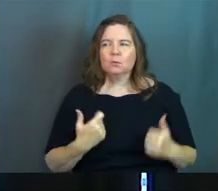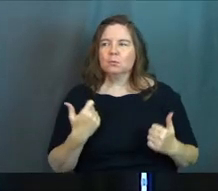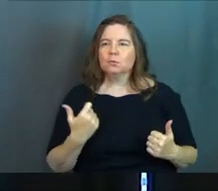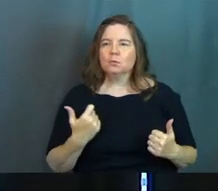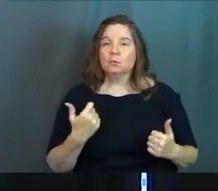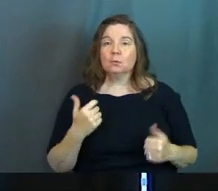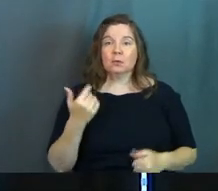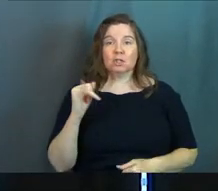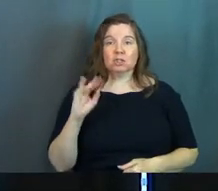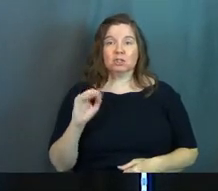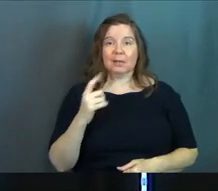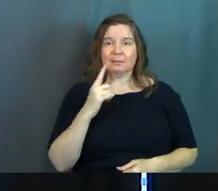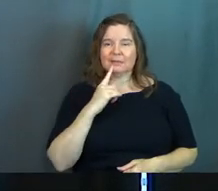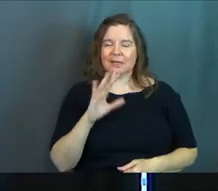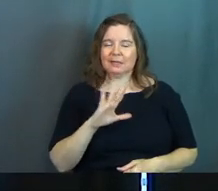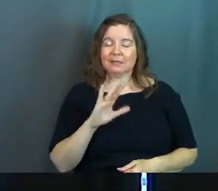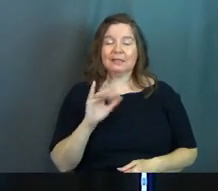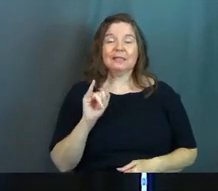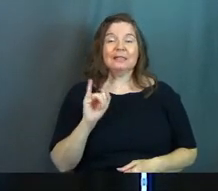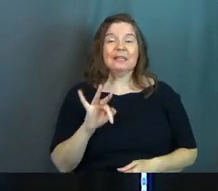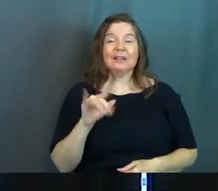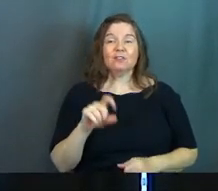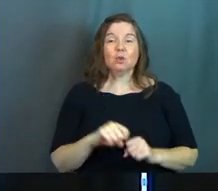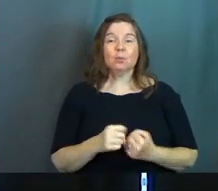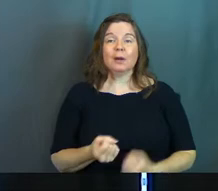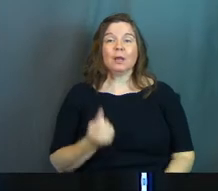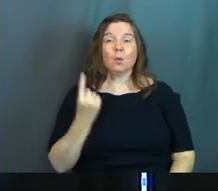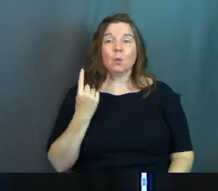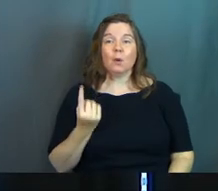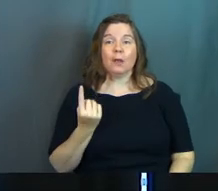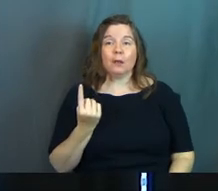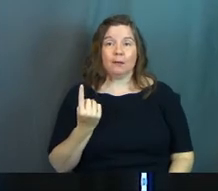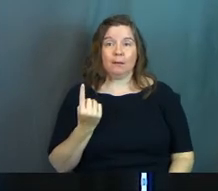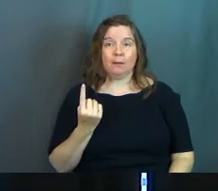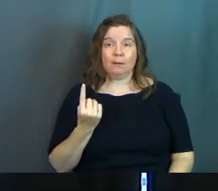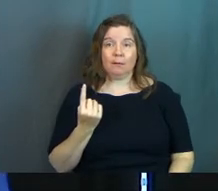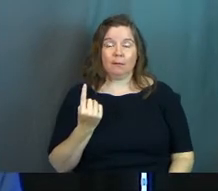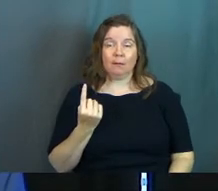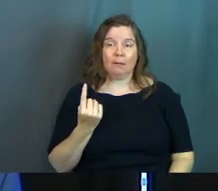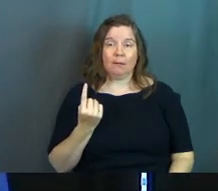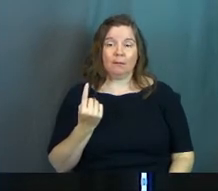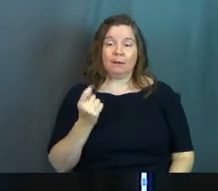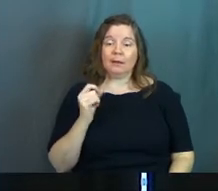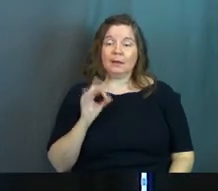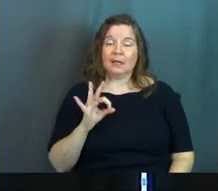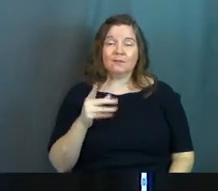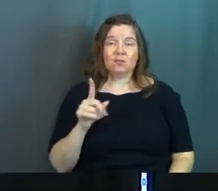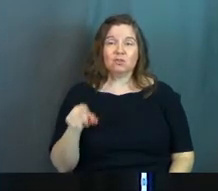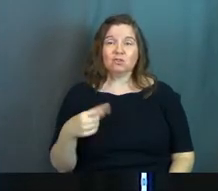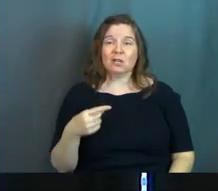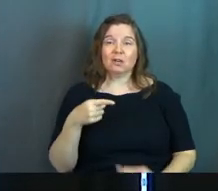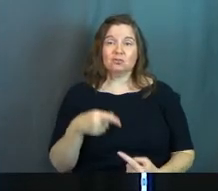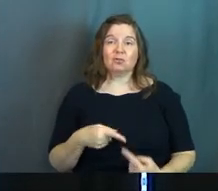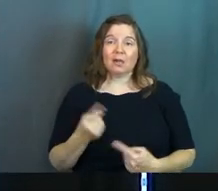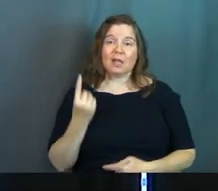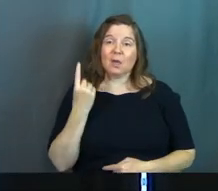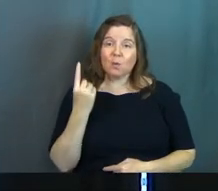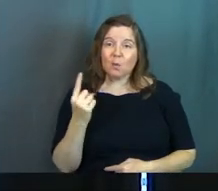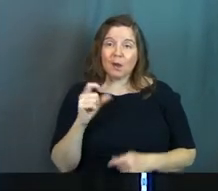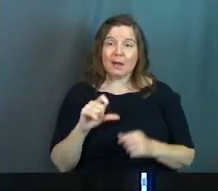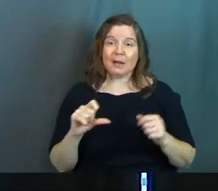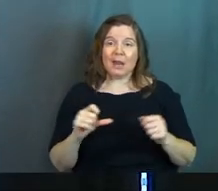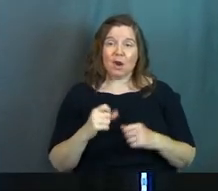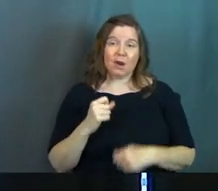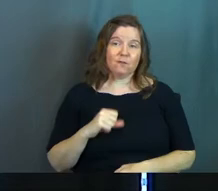James comes and says, man, even if you break one, even if you're just struggling in one